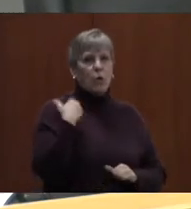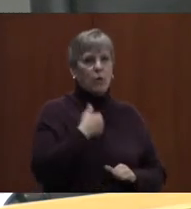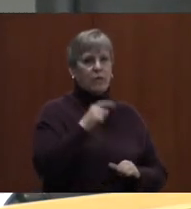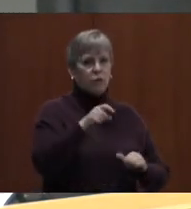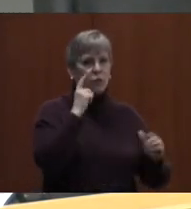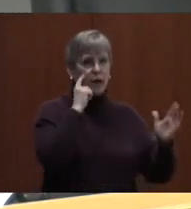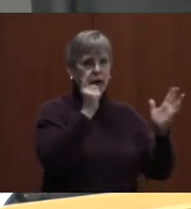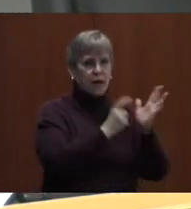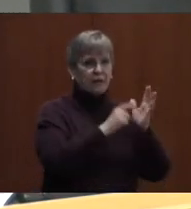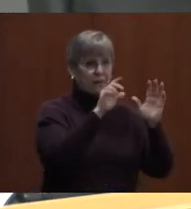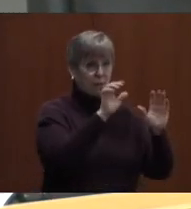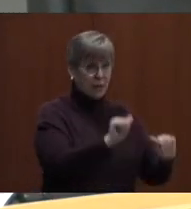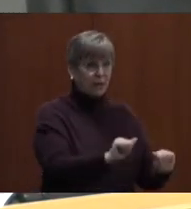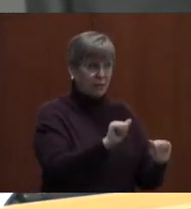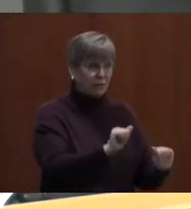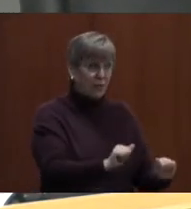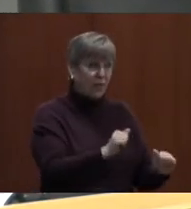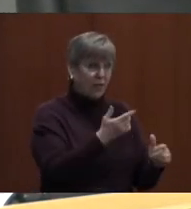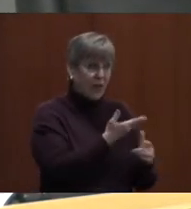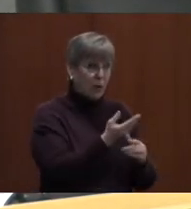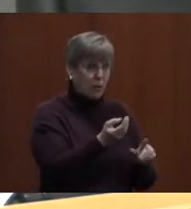recognize the potential of them being eliminated.